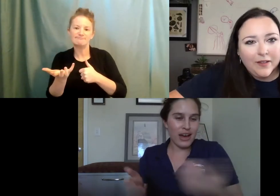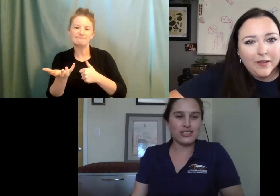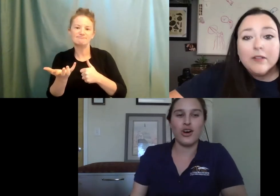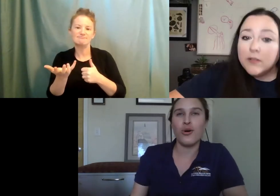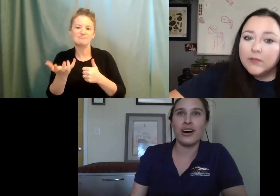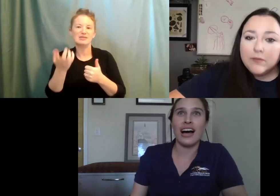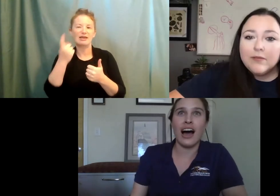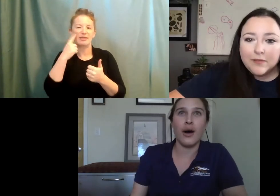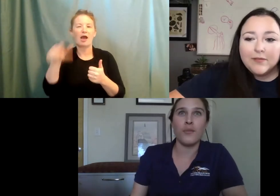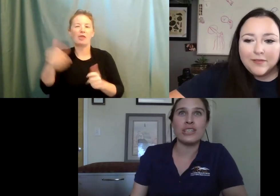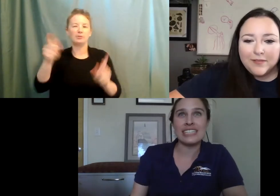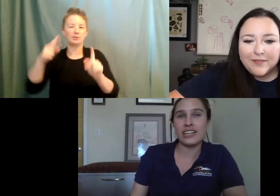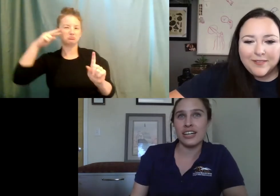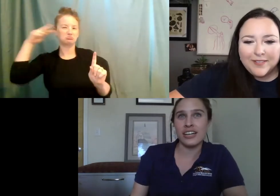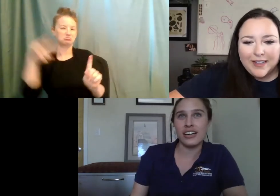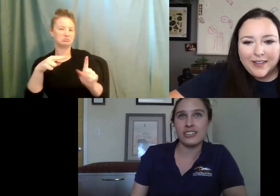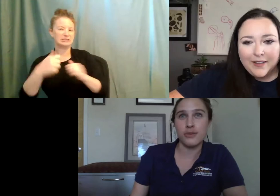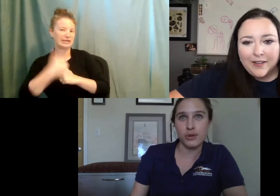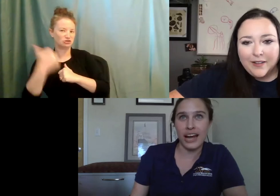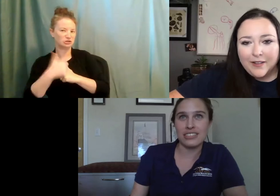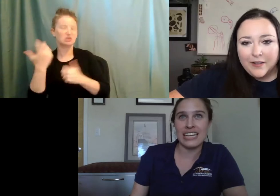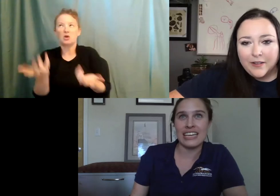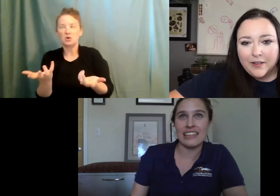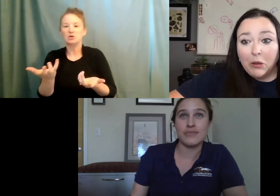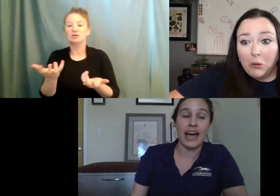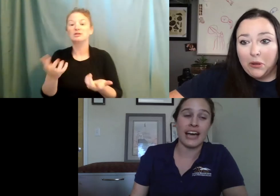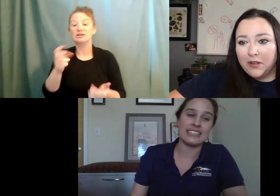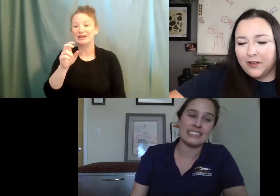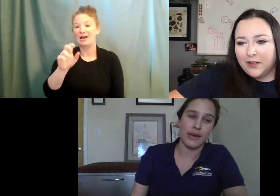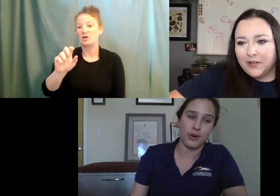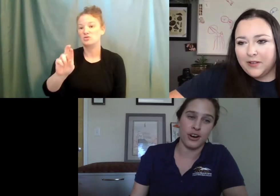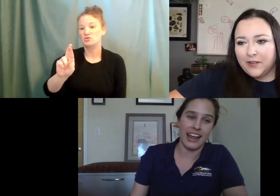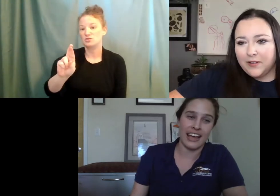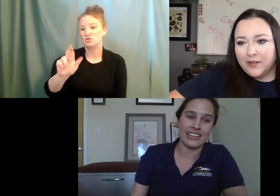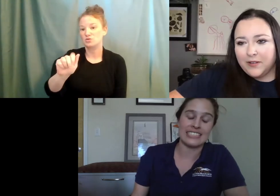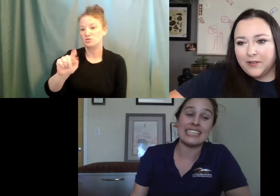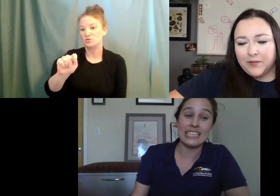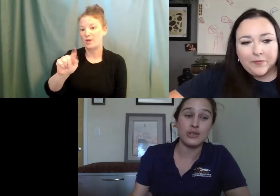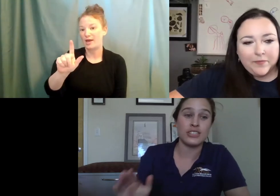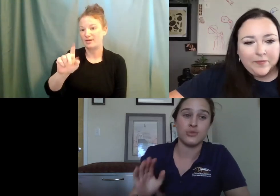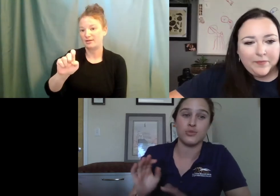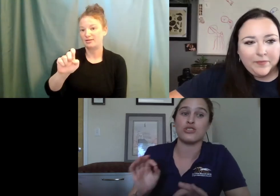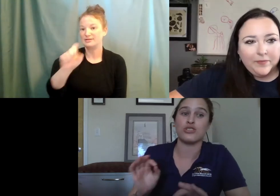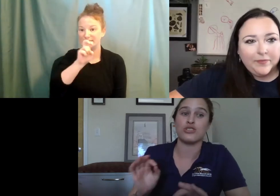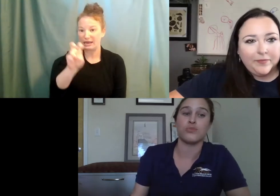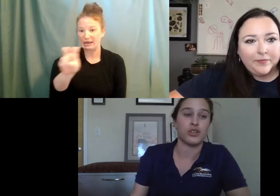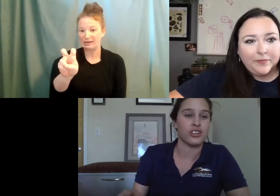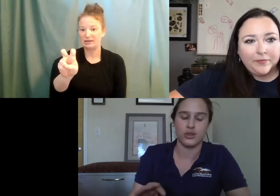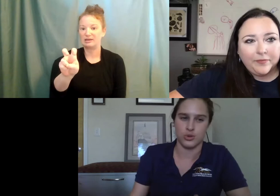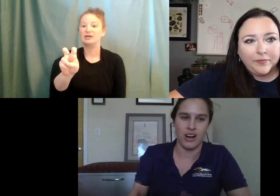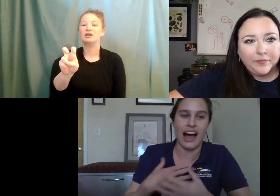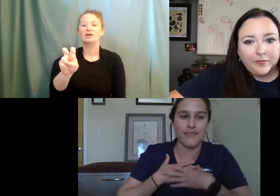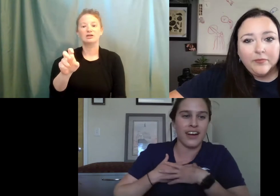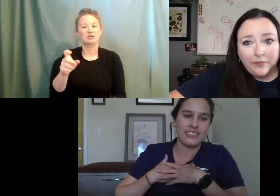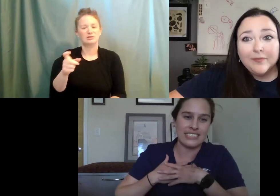think about. So we did get a timber rattlesnake in this past December, and he was super